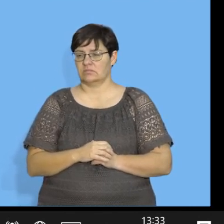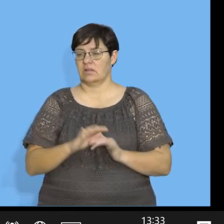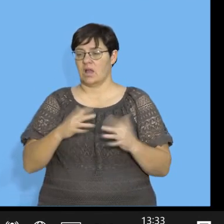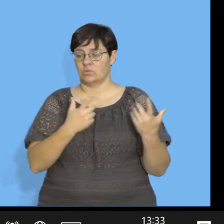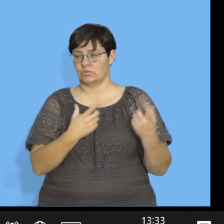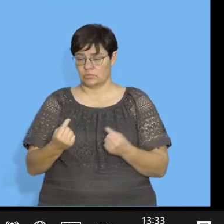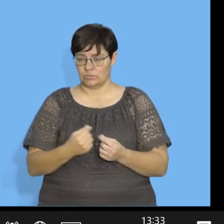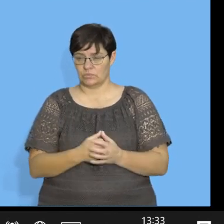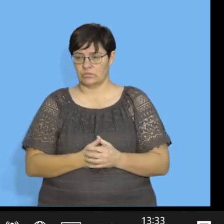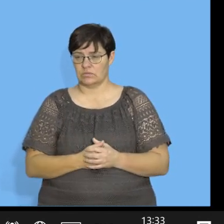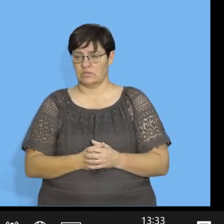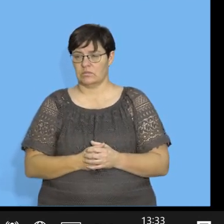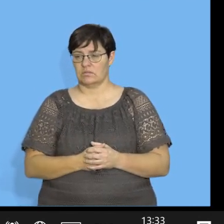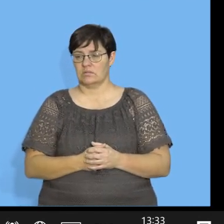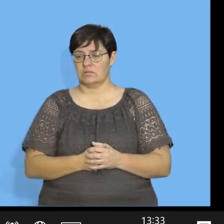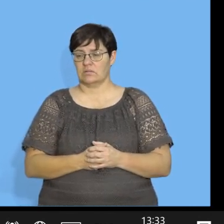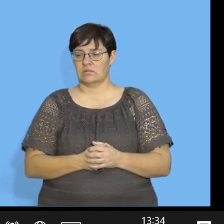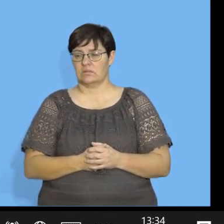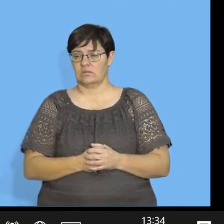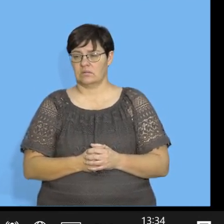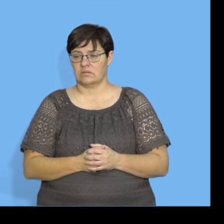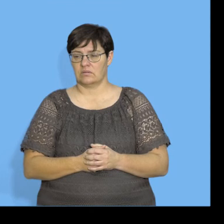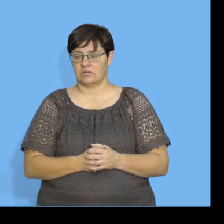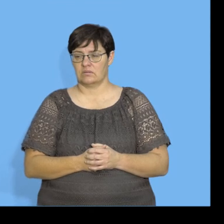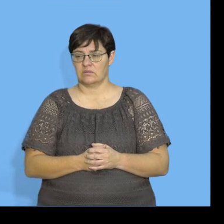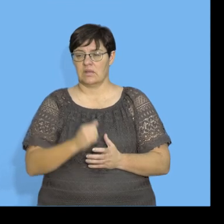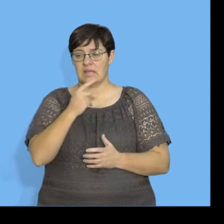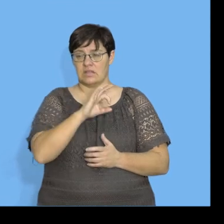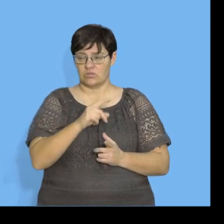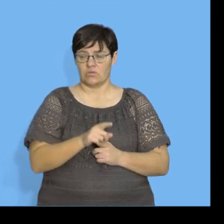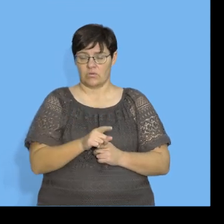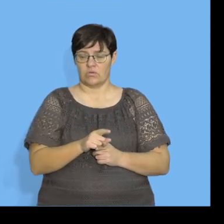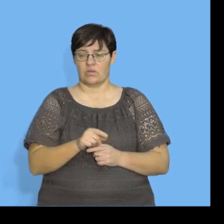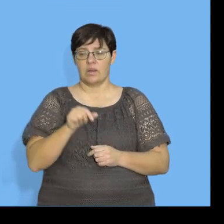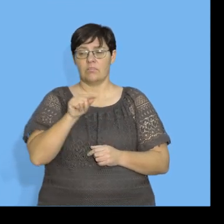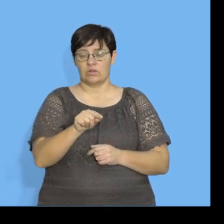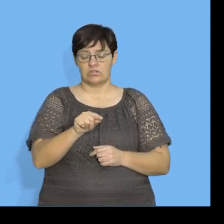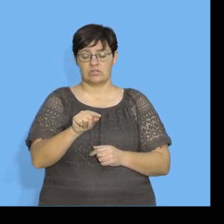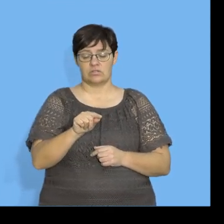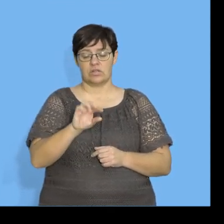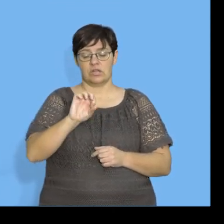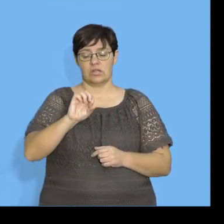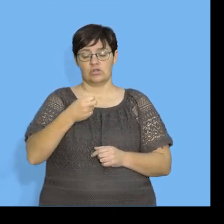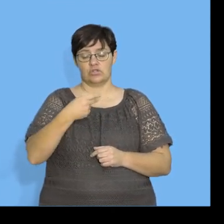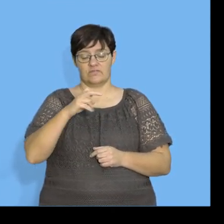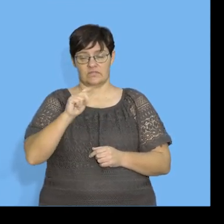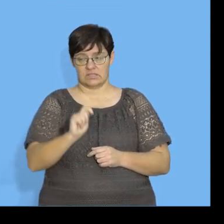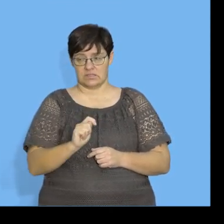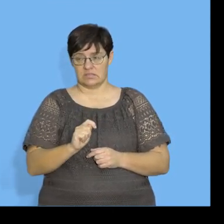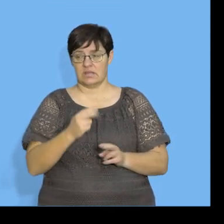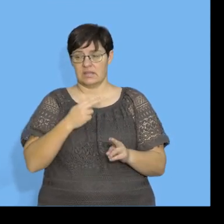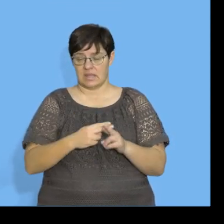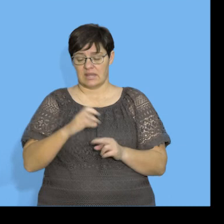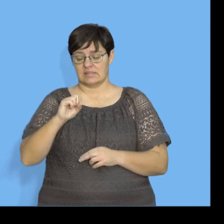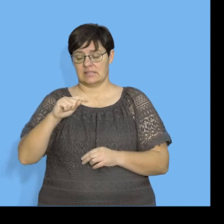So, how do you do that on a cashmere calculator? You can see that on cashmere calculator, press shift,